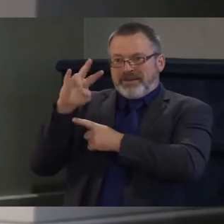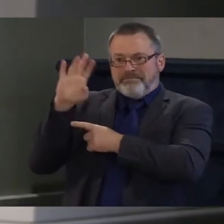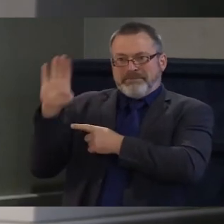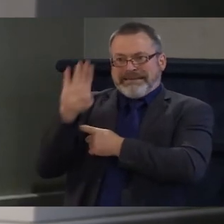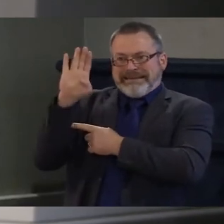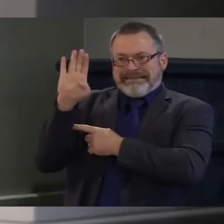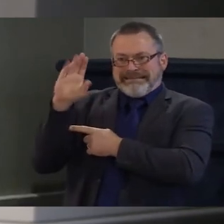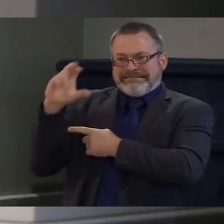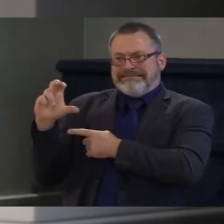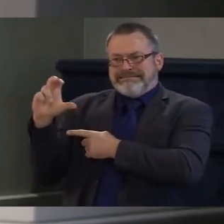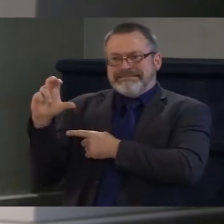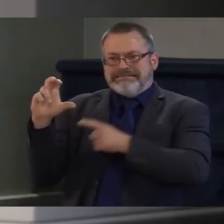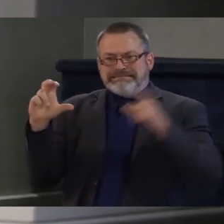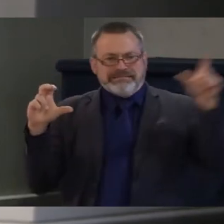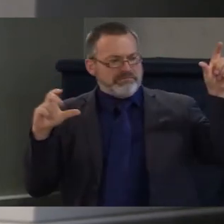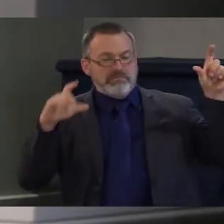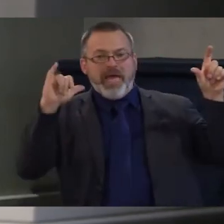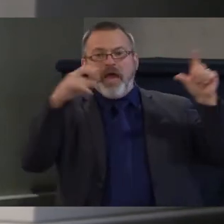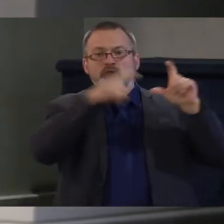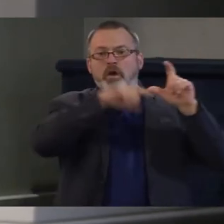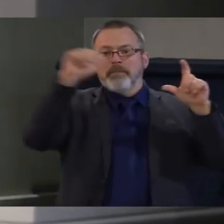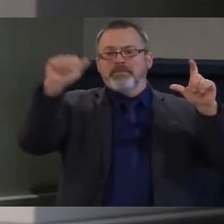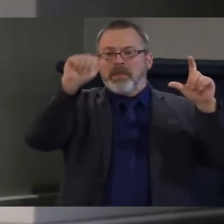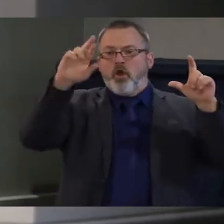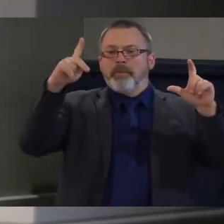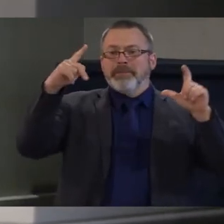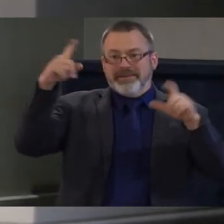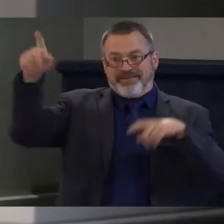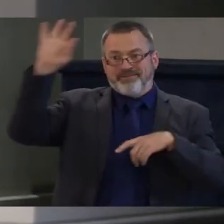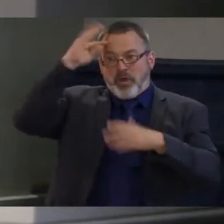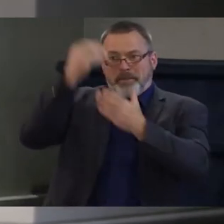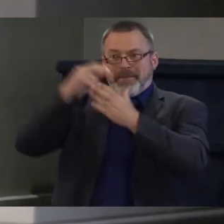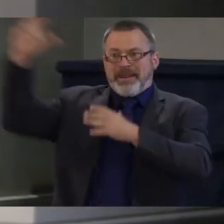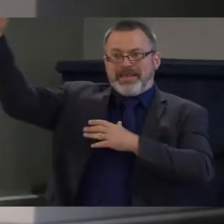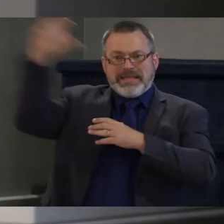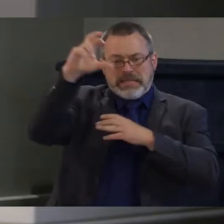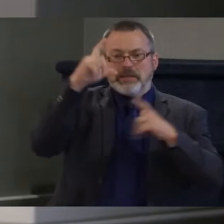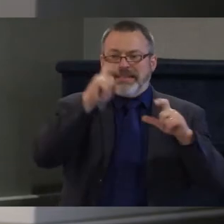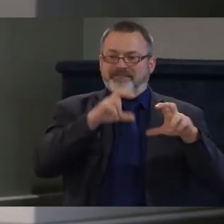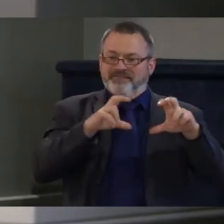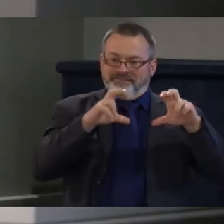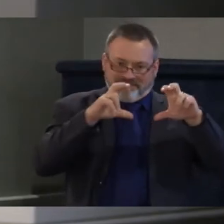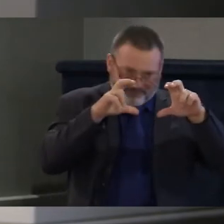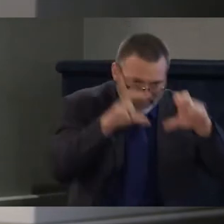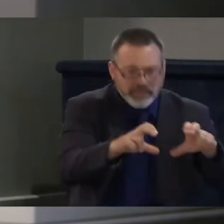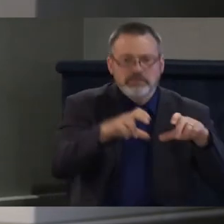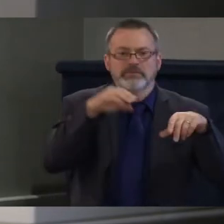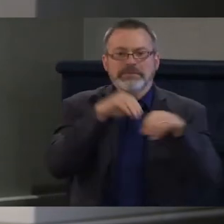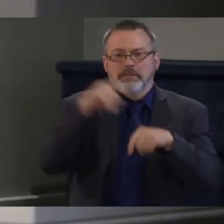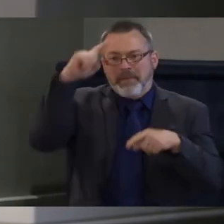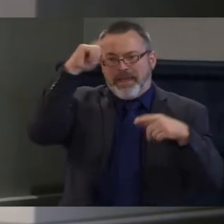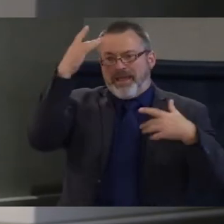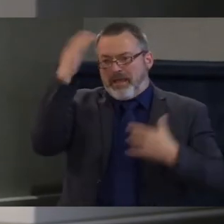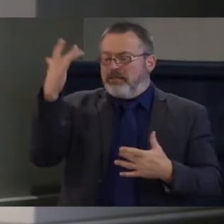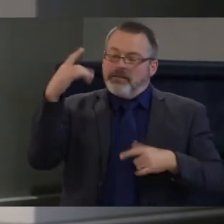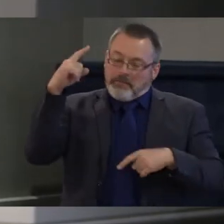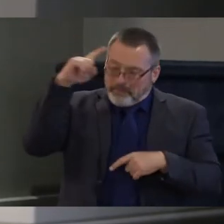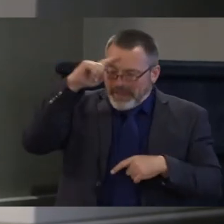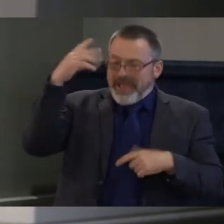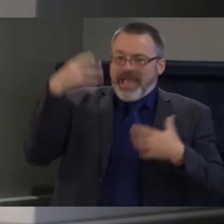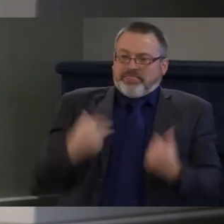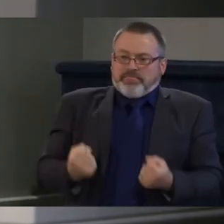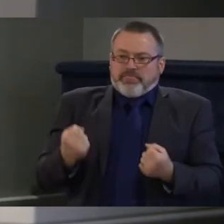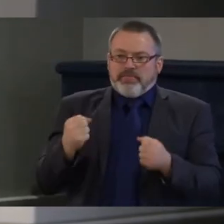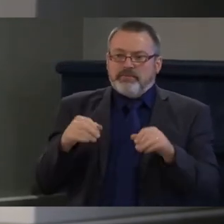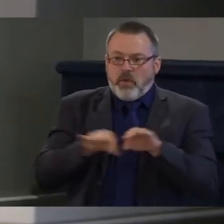through american rescue plan act funds ensuring that a lot of that would be invested in mental health and support services not only for young people but for so many